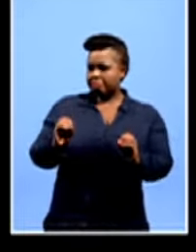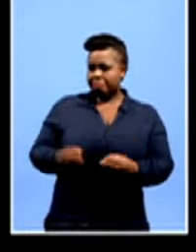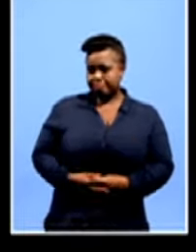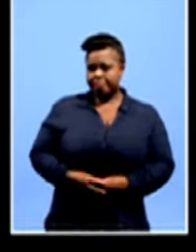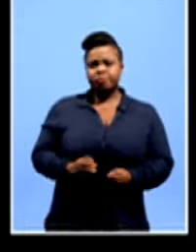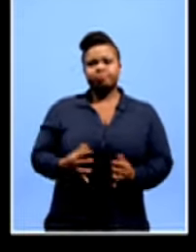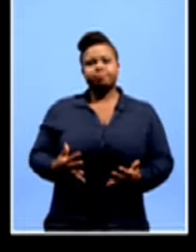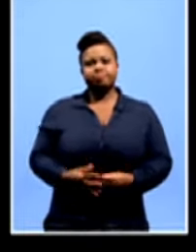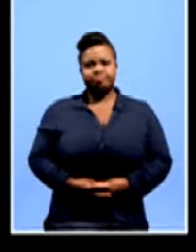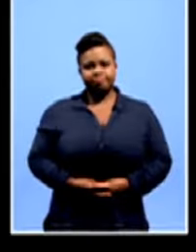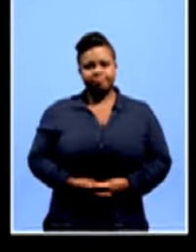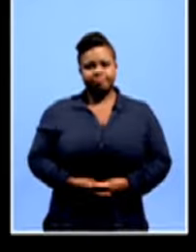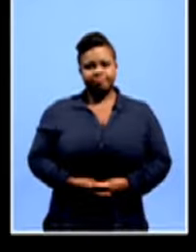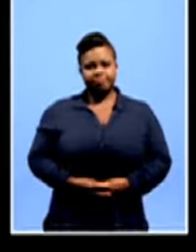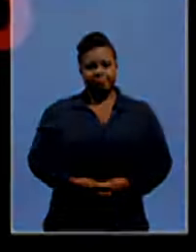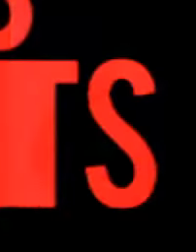Let's get started.